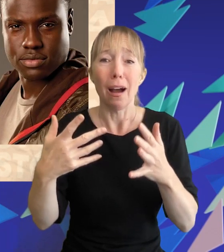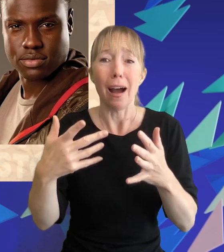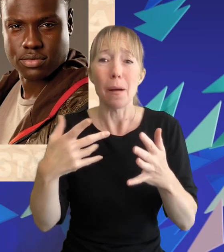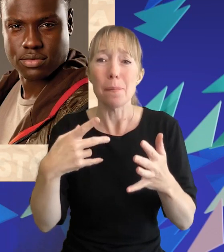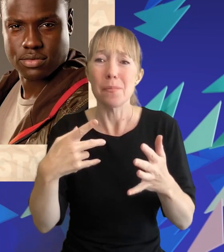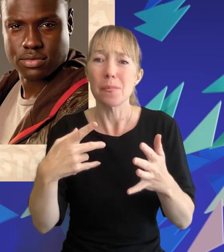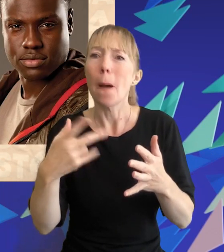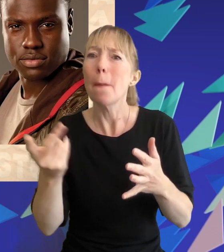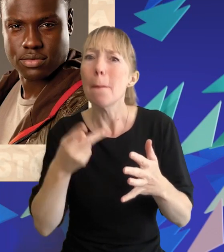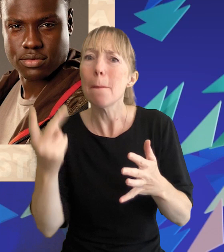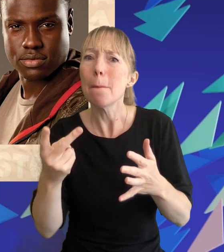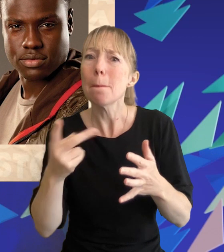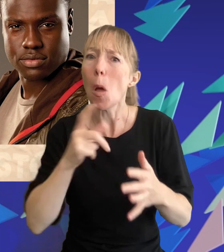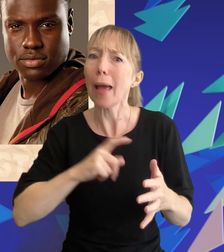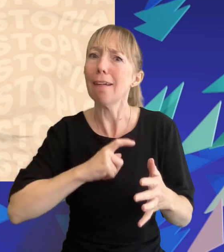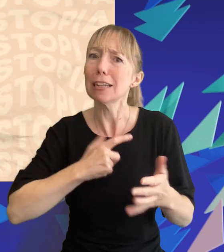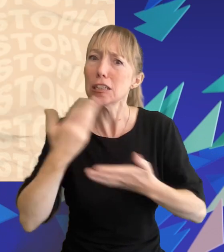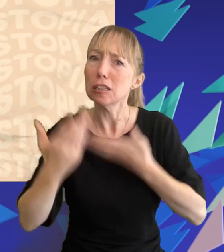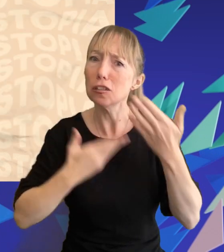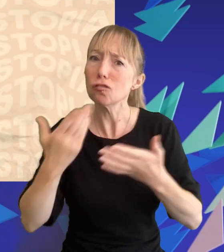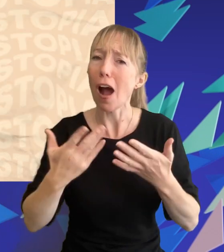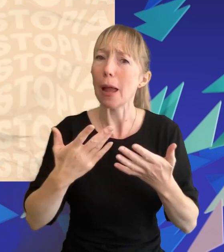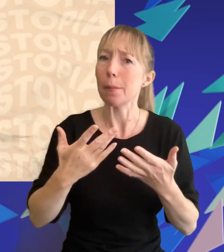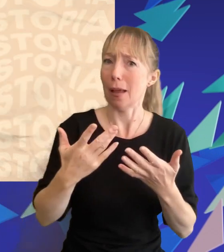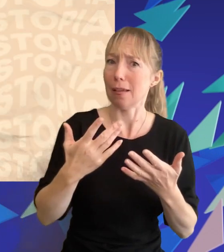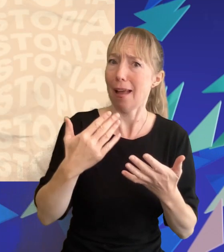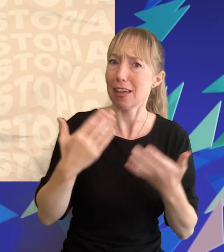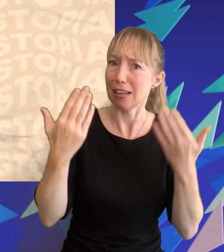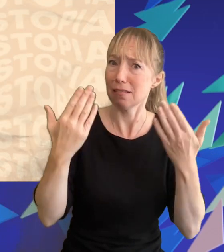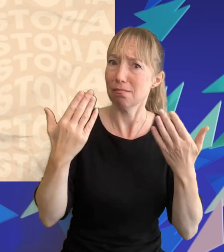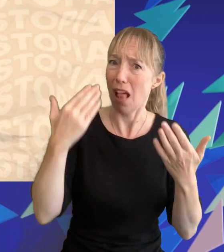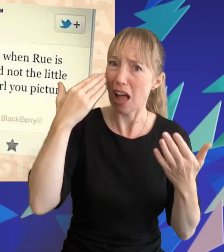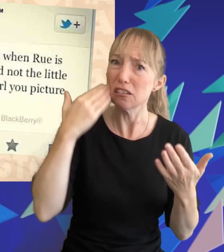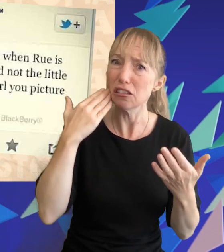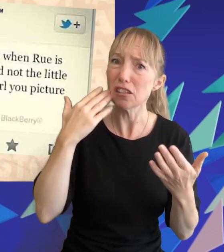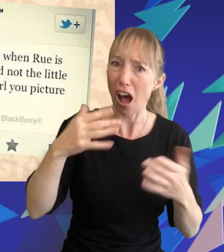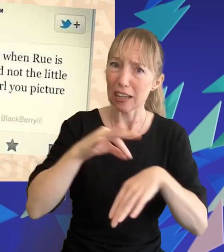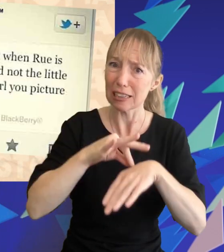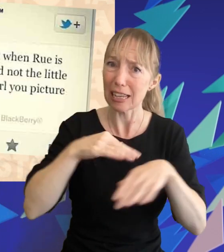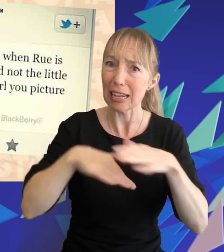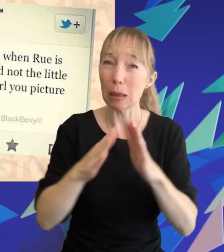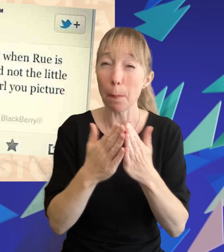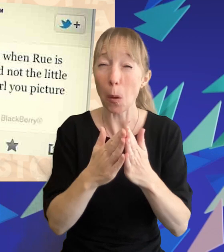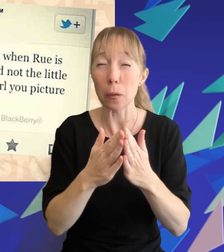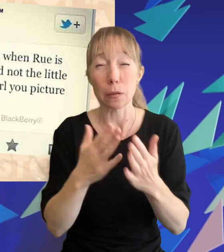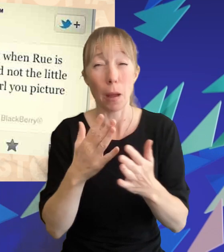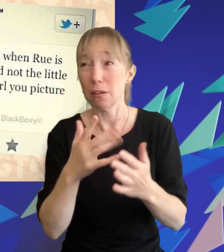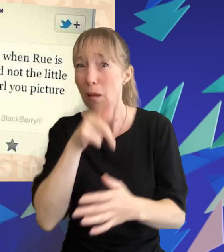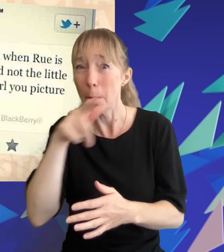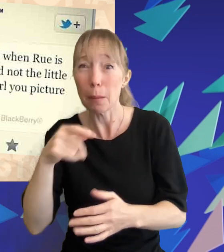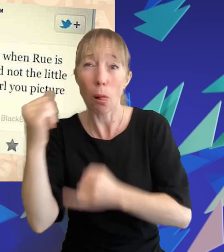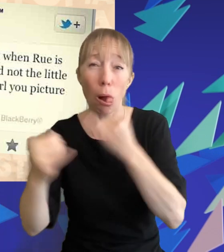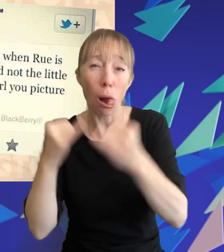skin in the books this didn't stop the onslaught of racist tweets and posts with some going as far as saying the fact